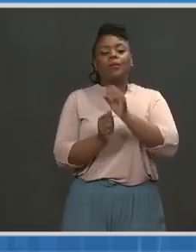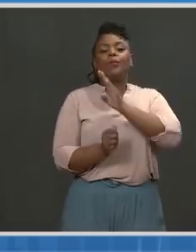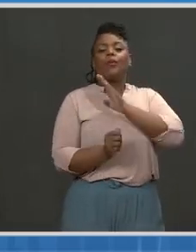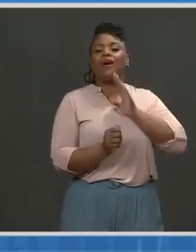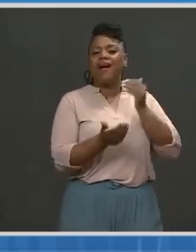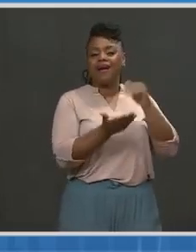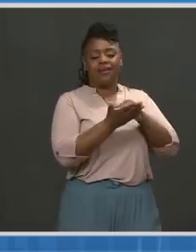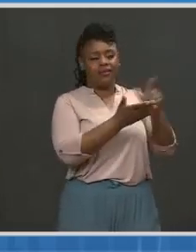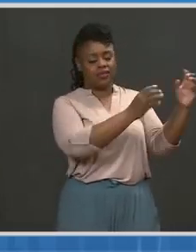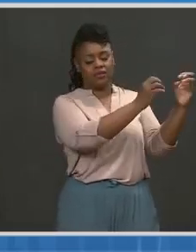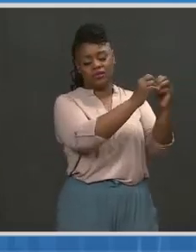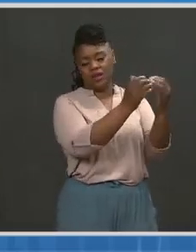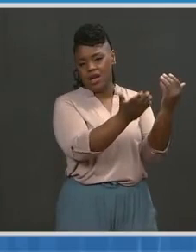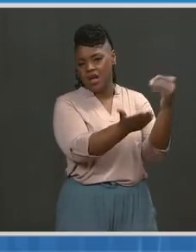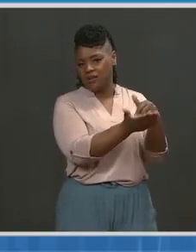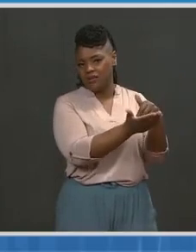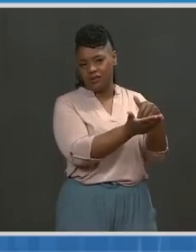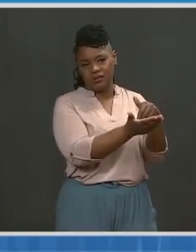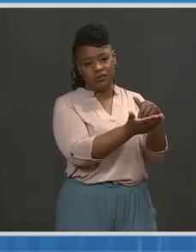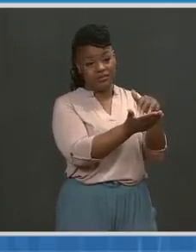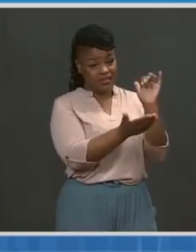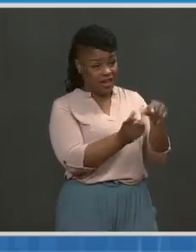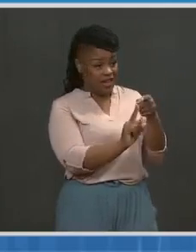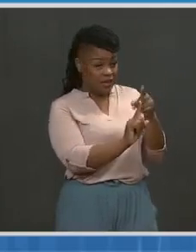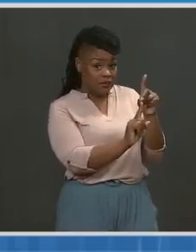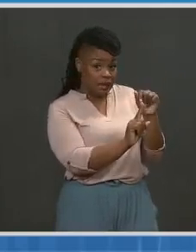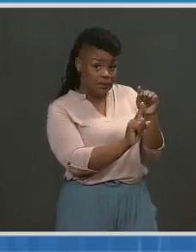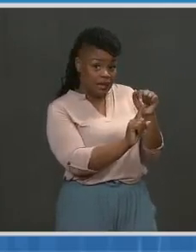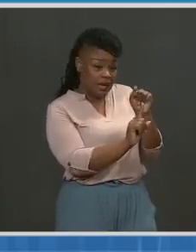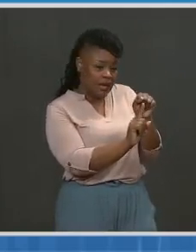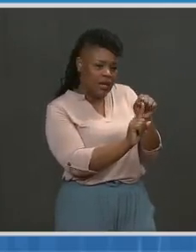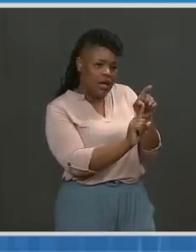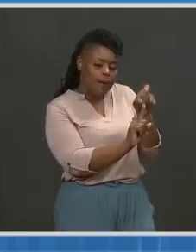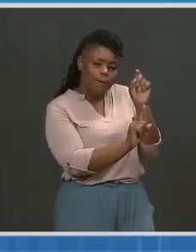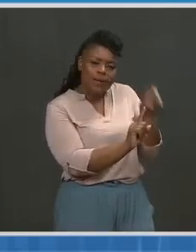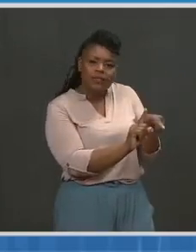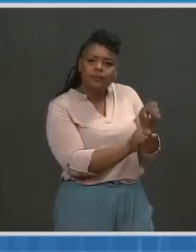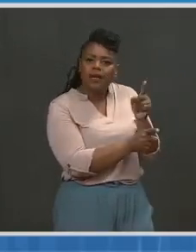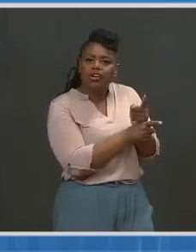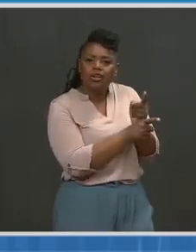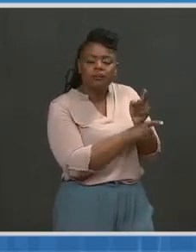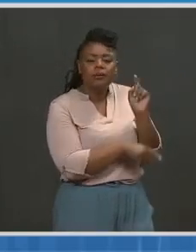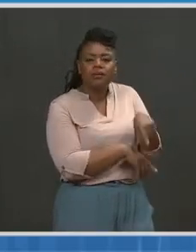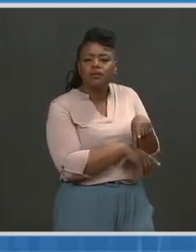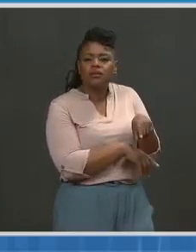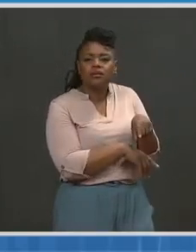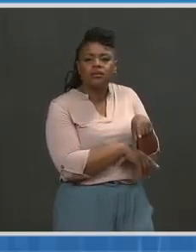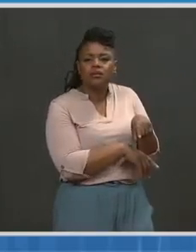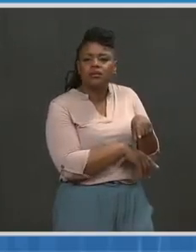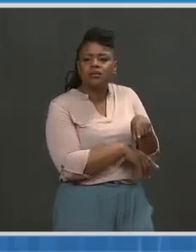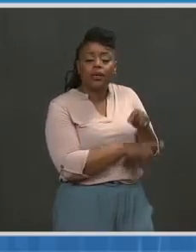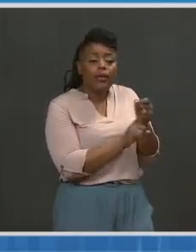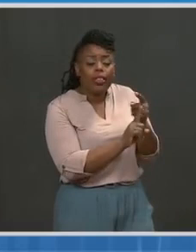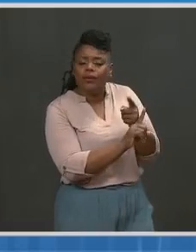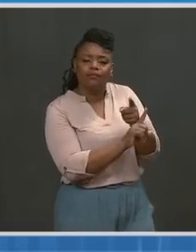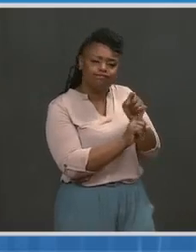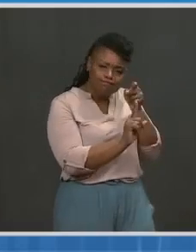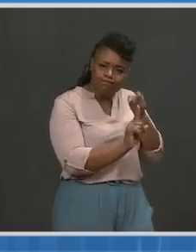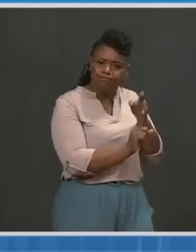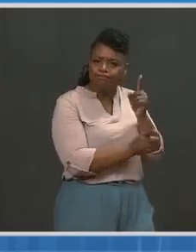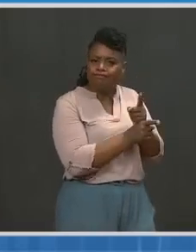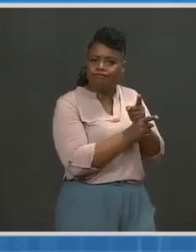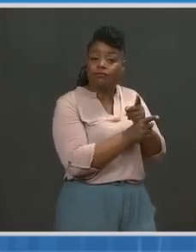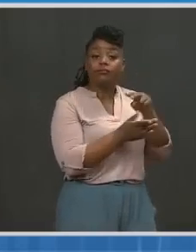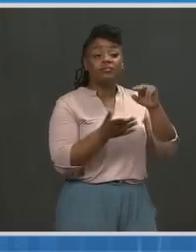Data and Safety Monitoring Board to make sure that the data that is made public is accurately reflecting of what the actual